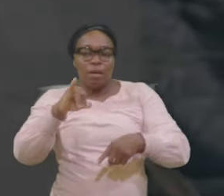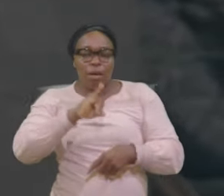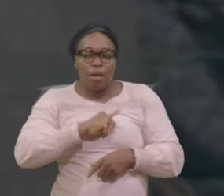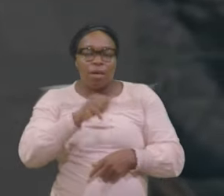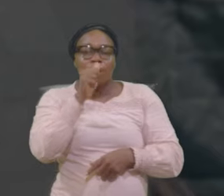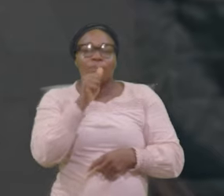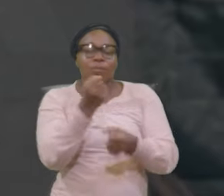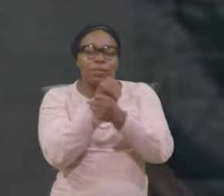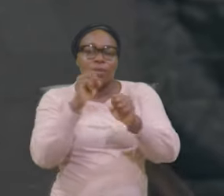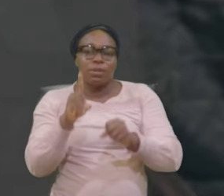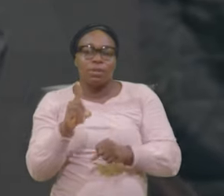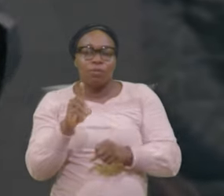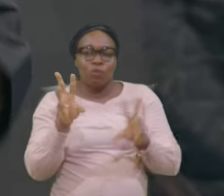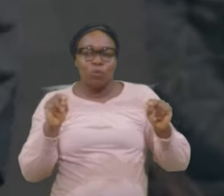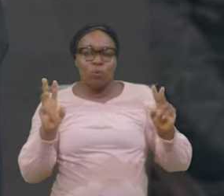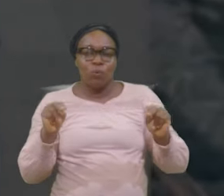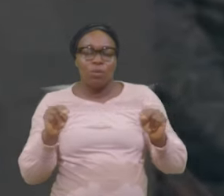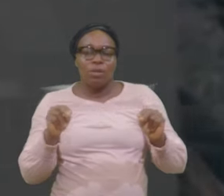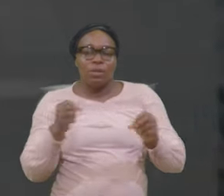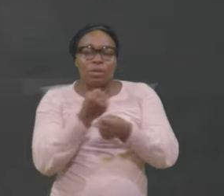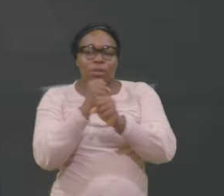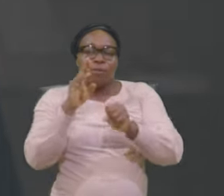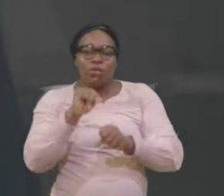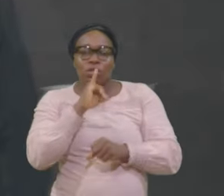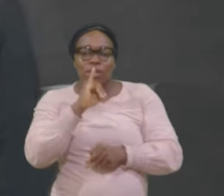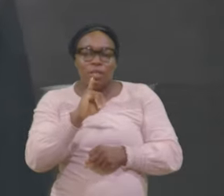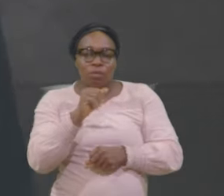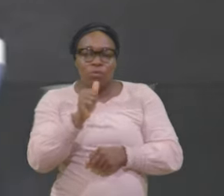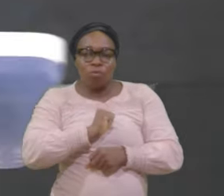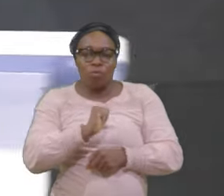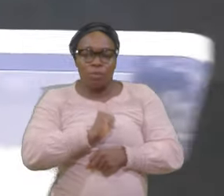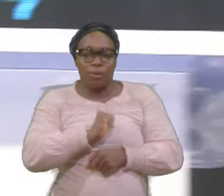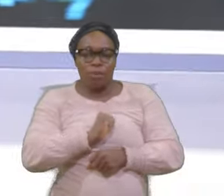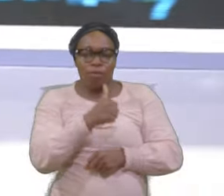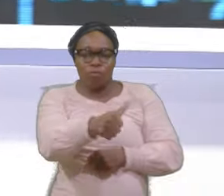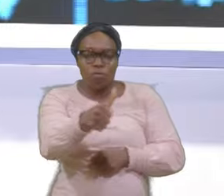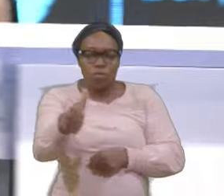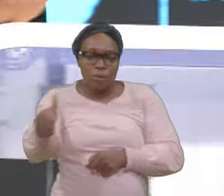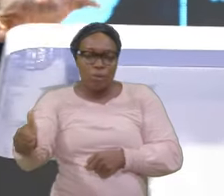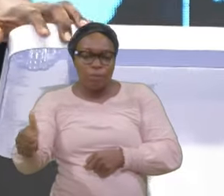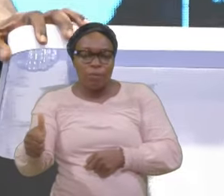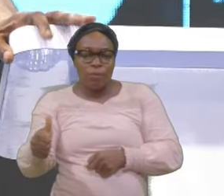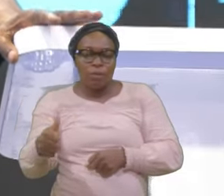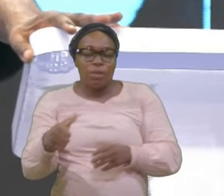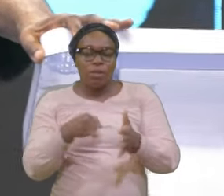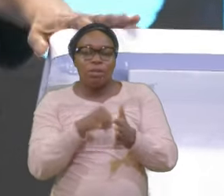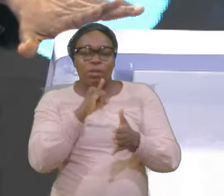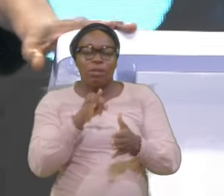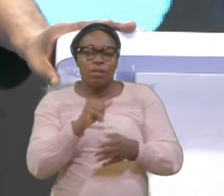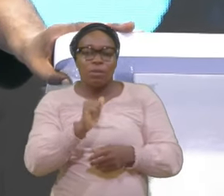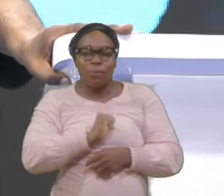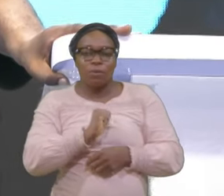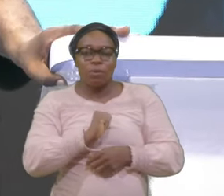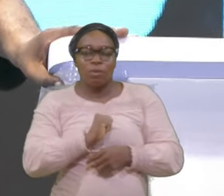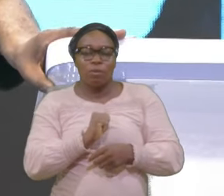Is personal Repentance Is personal Restoration Is personal Conversion